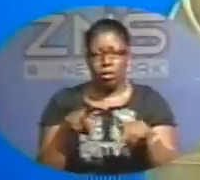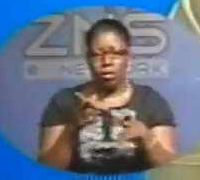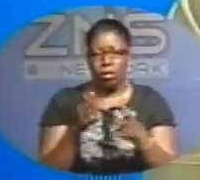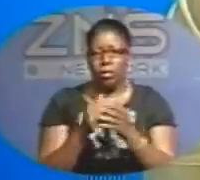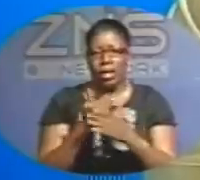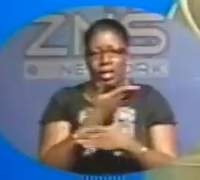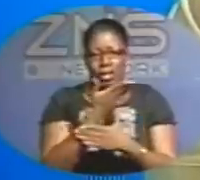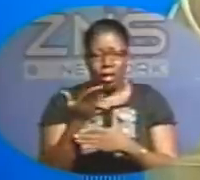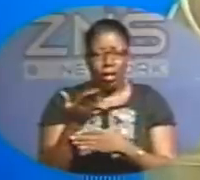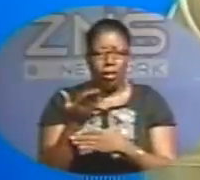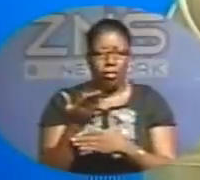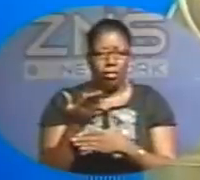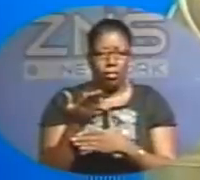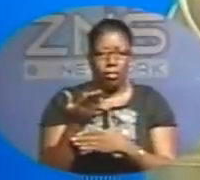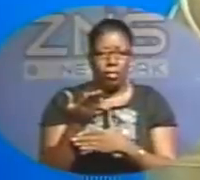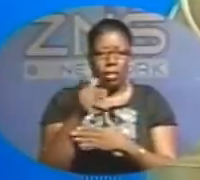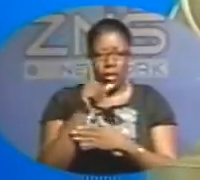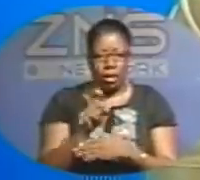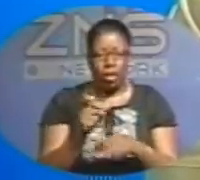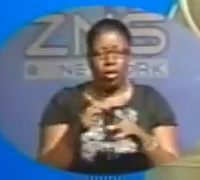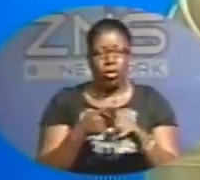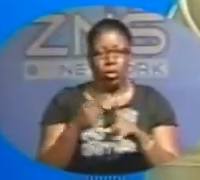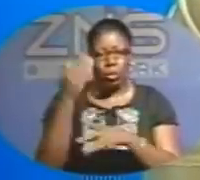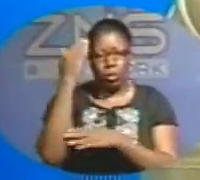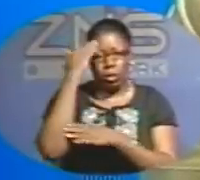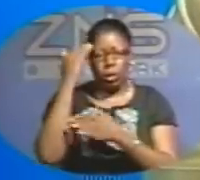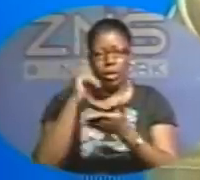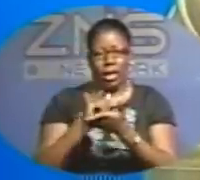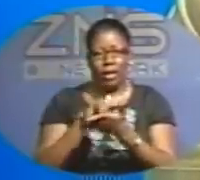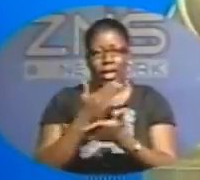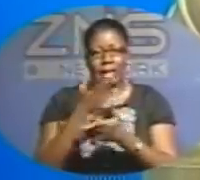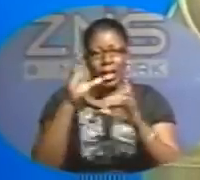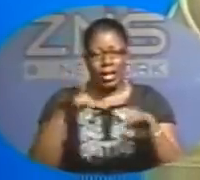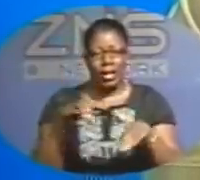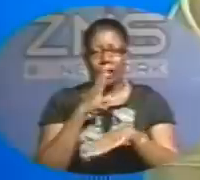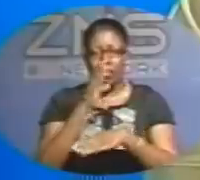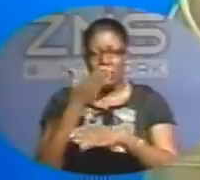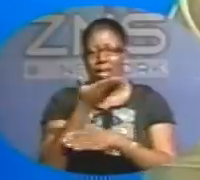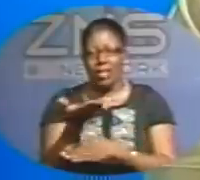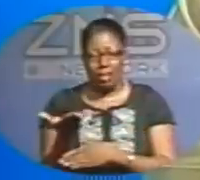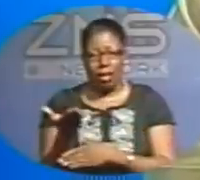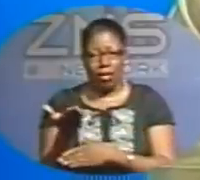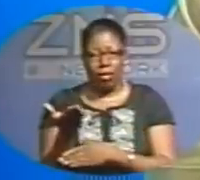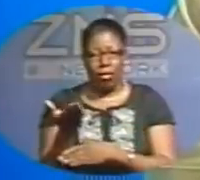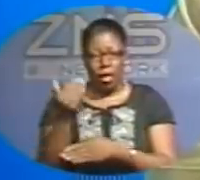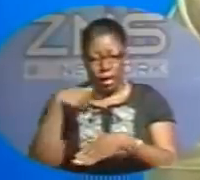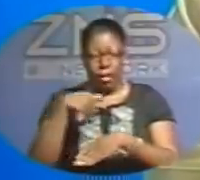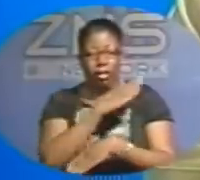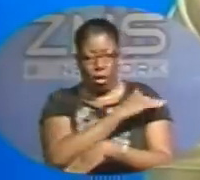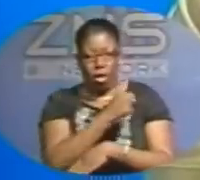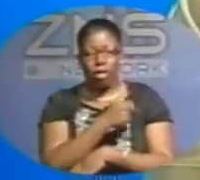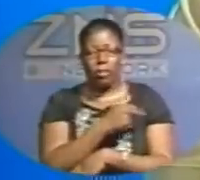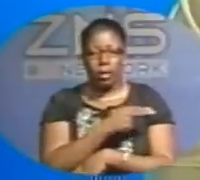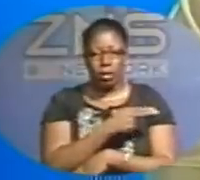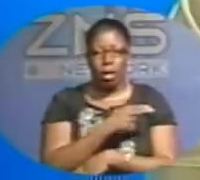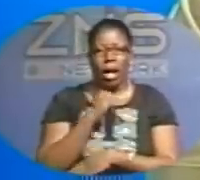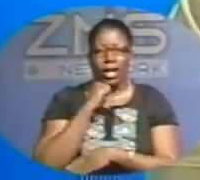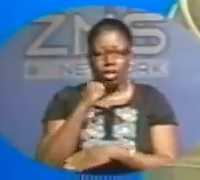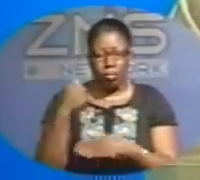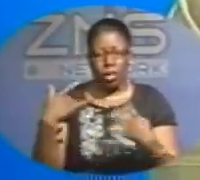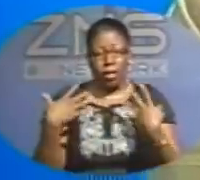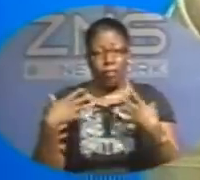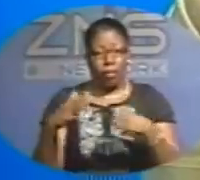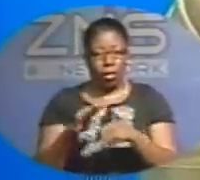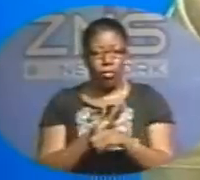they are in transit, they need to know that they can be in there and that they have no need for fear. And so